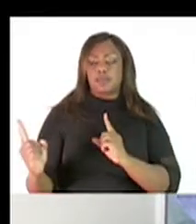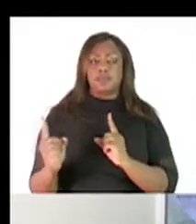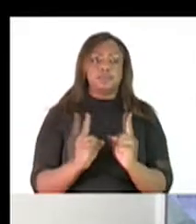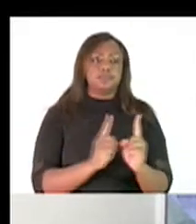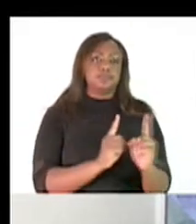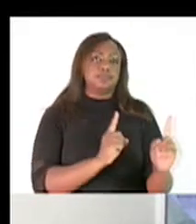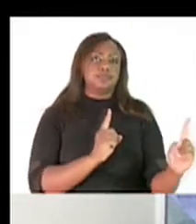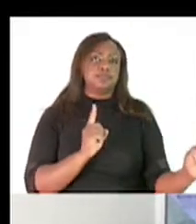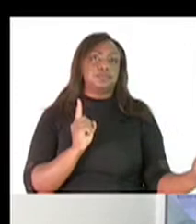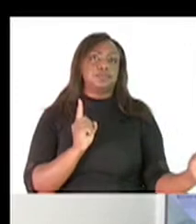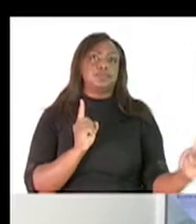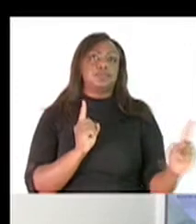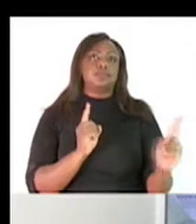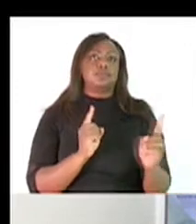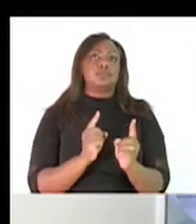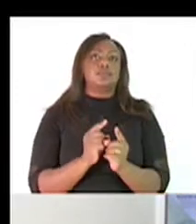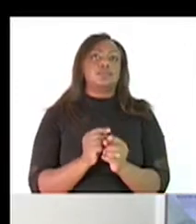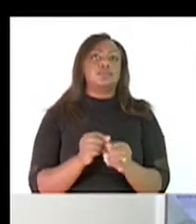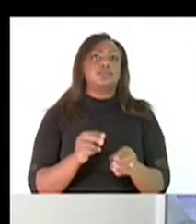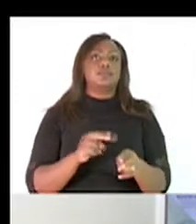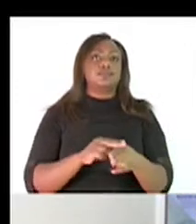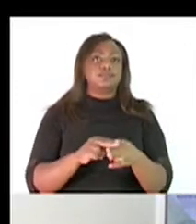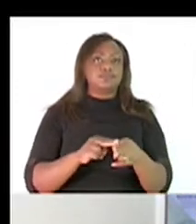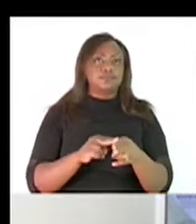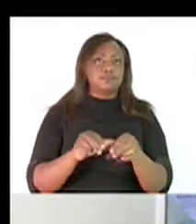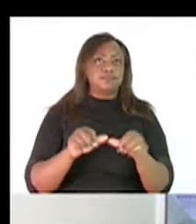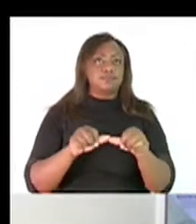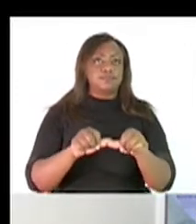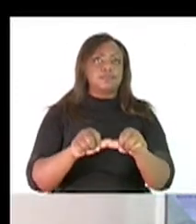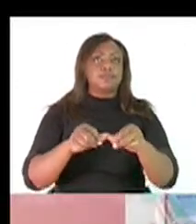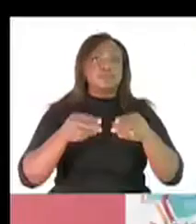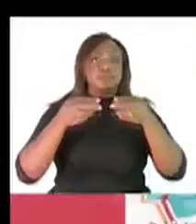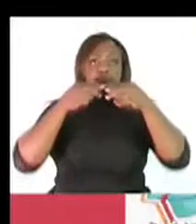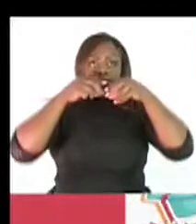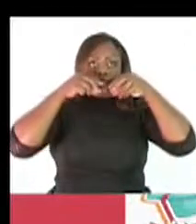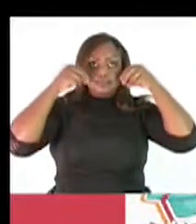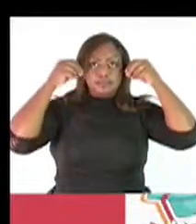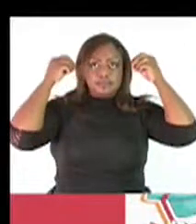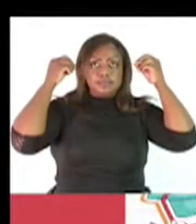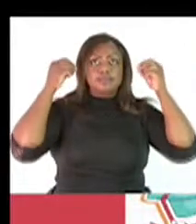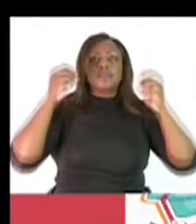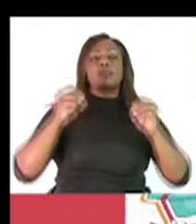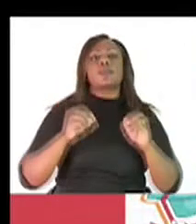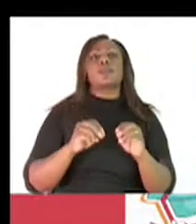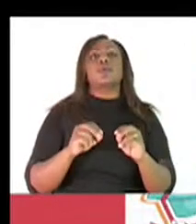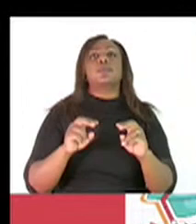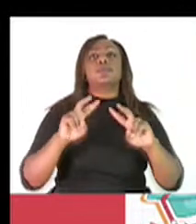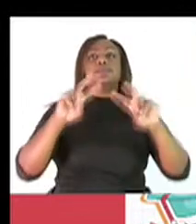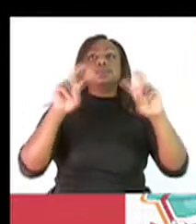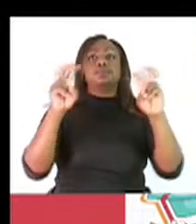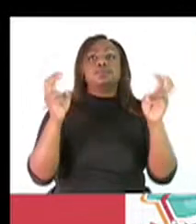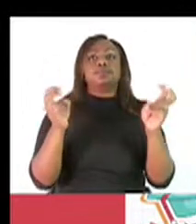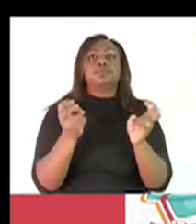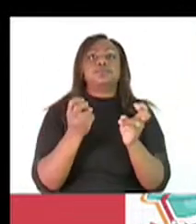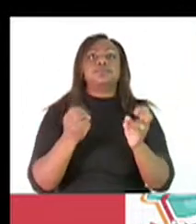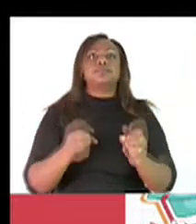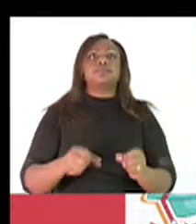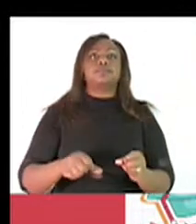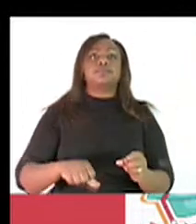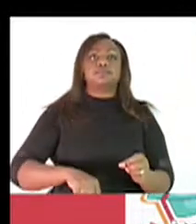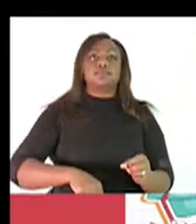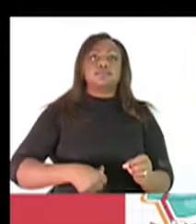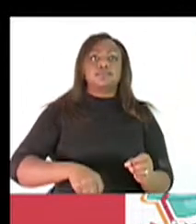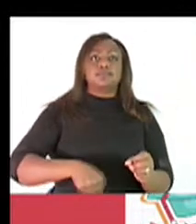Don't forget to wear your mask every time. Today's lesson will be discussing